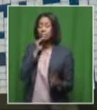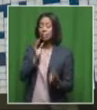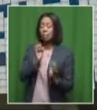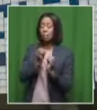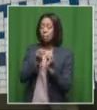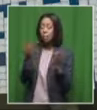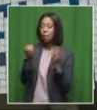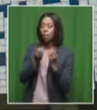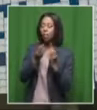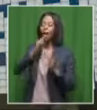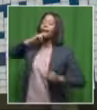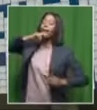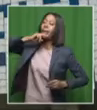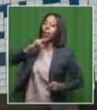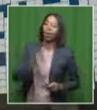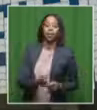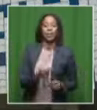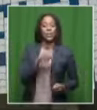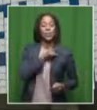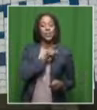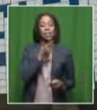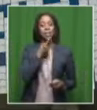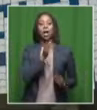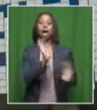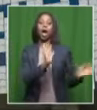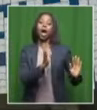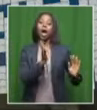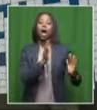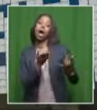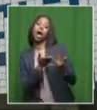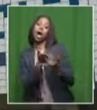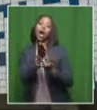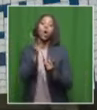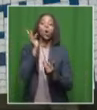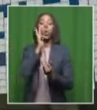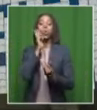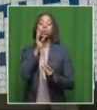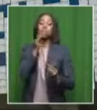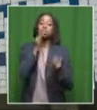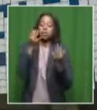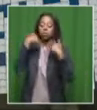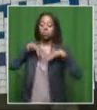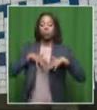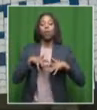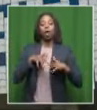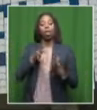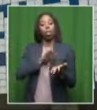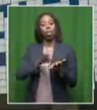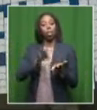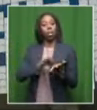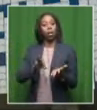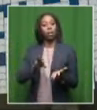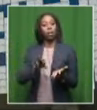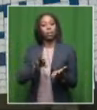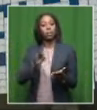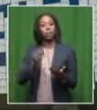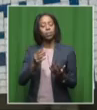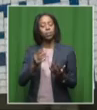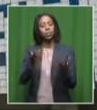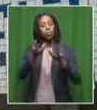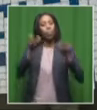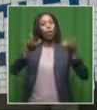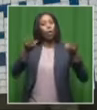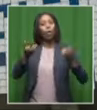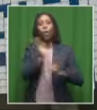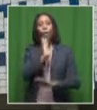deceit that once it passes through water, you're actually inhaling clean smoke. So it's a lot